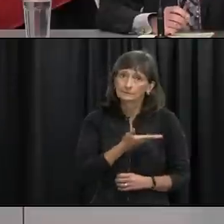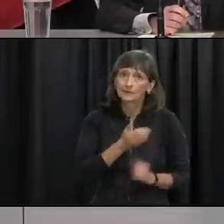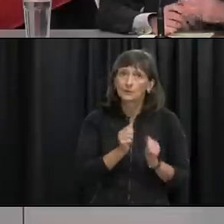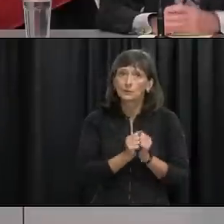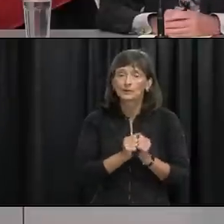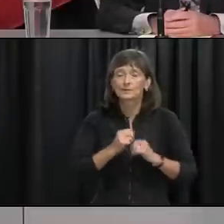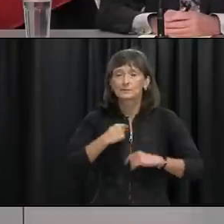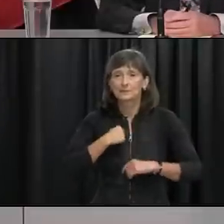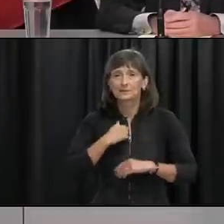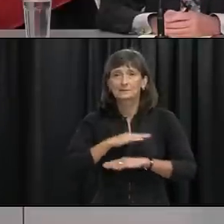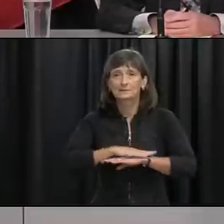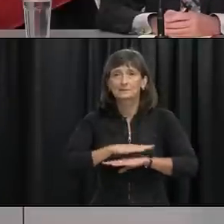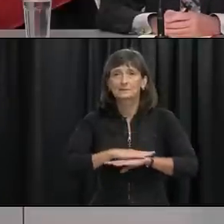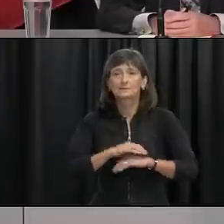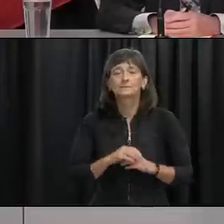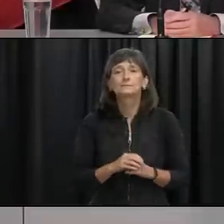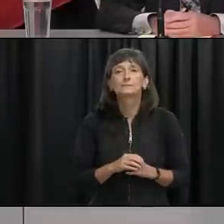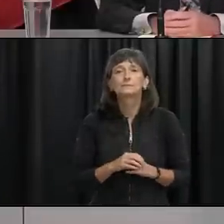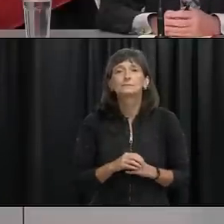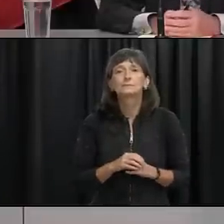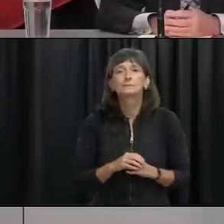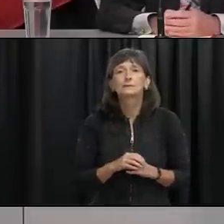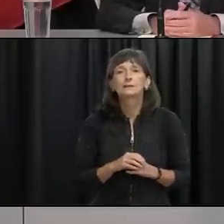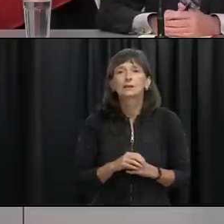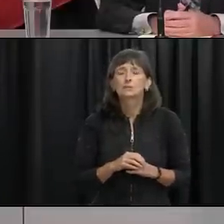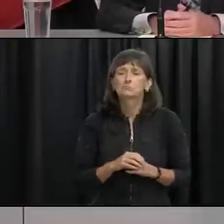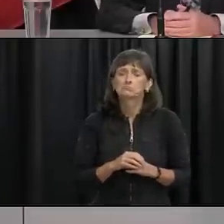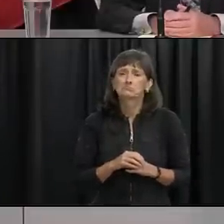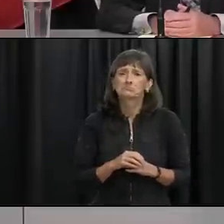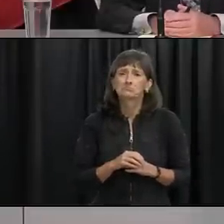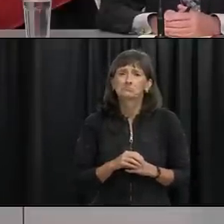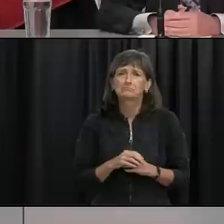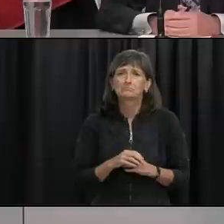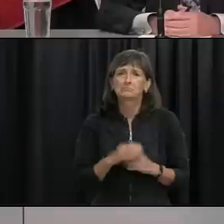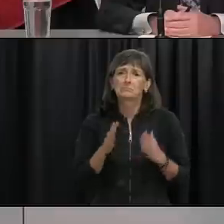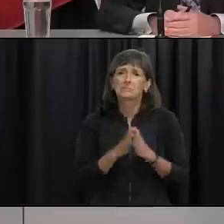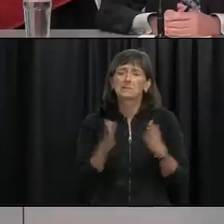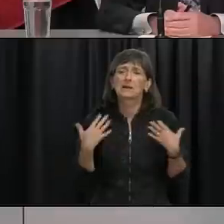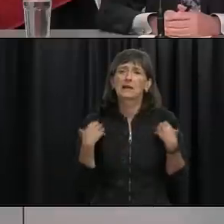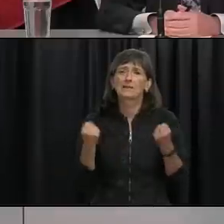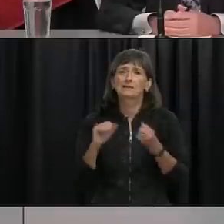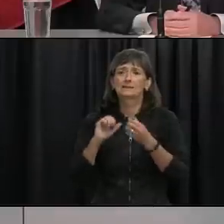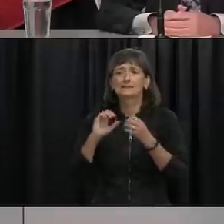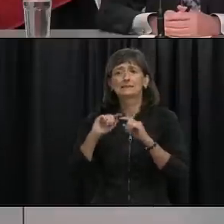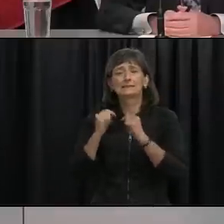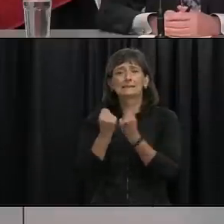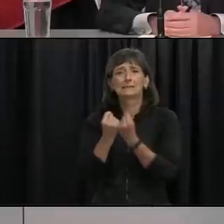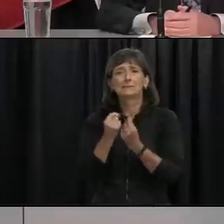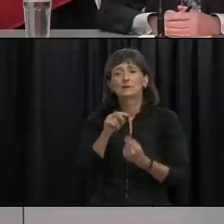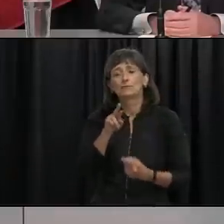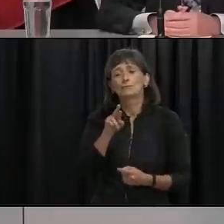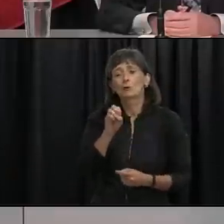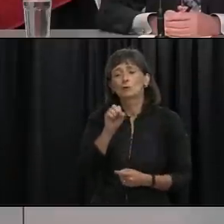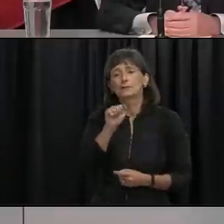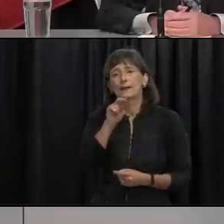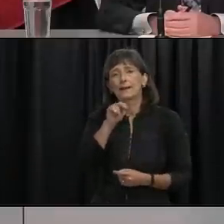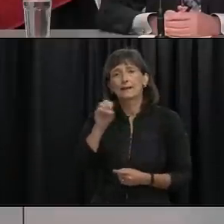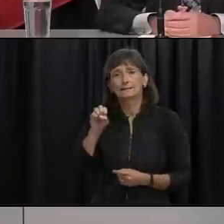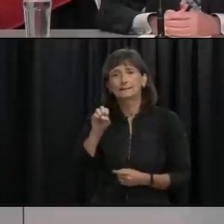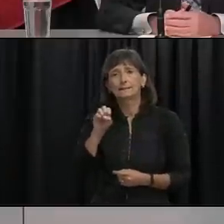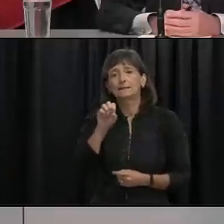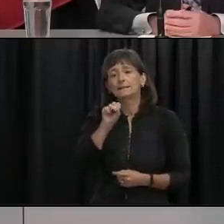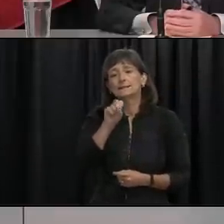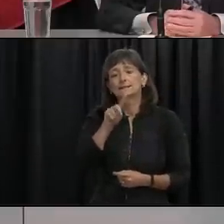at the table with me is a long-standing member of the public health team Dr. Roseanne Sevier and she has